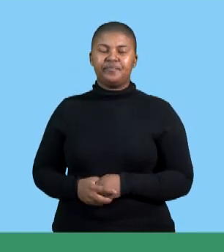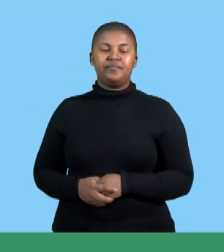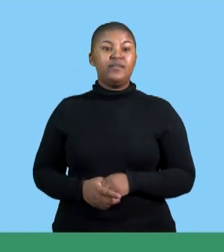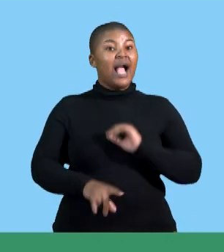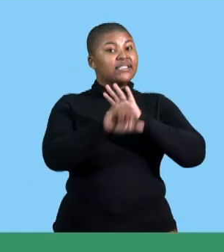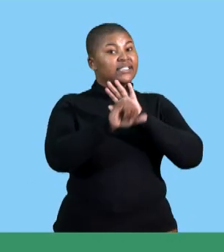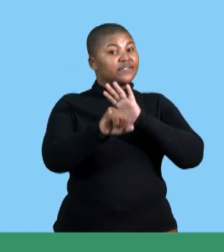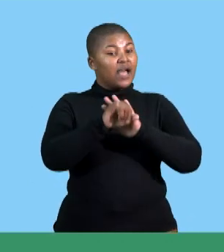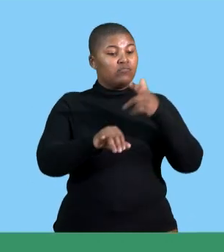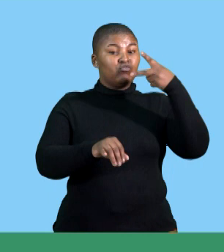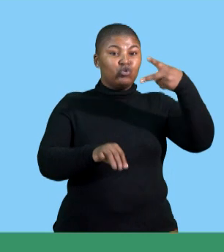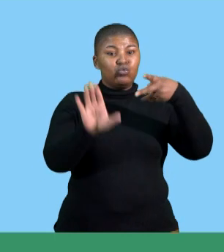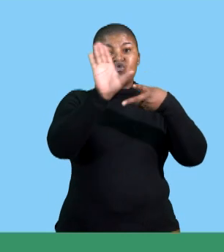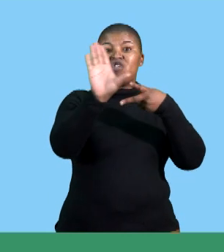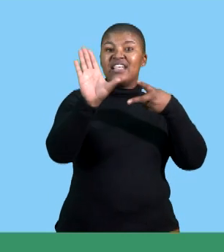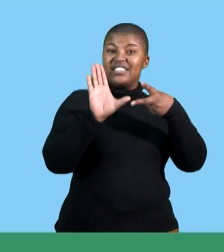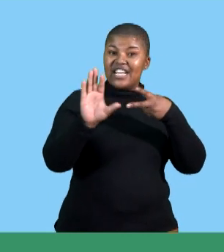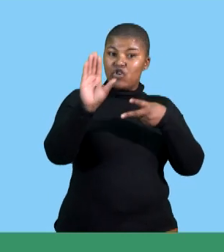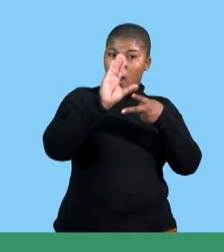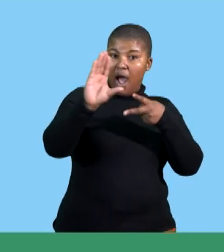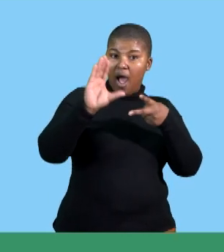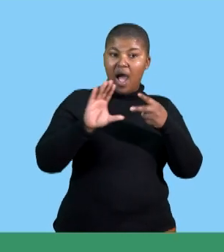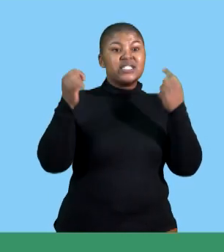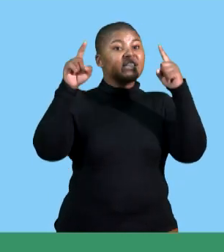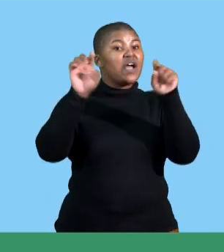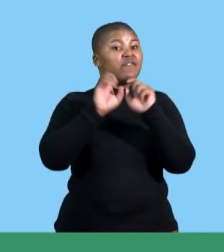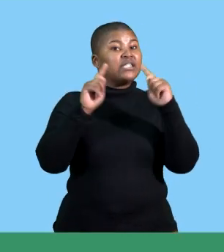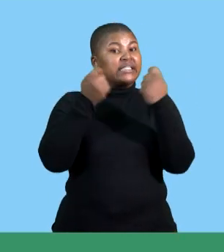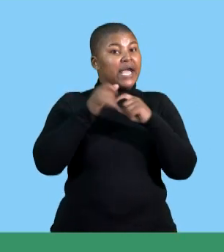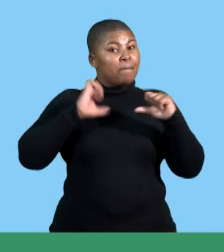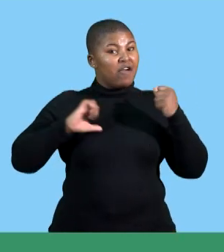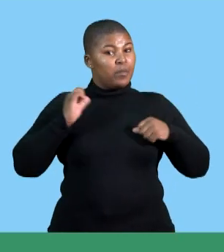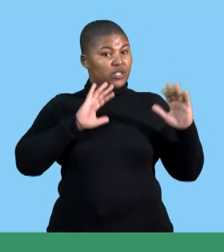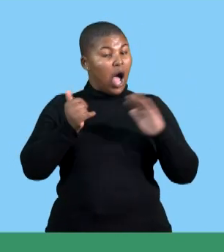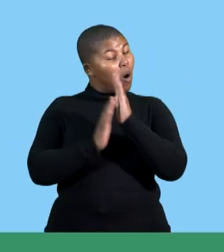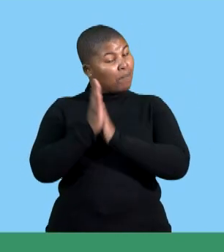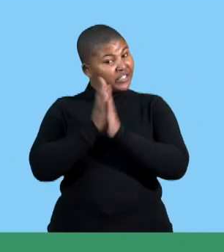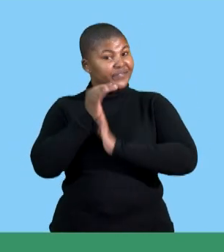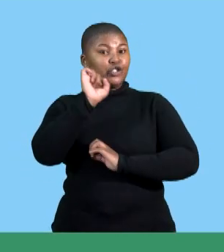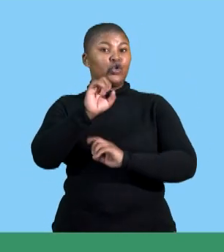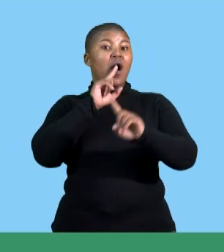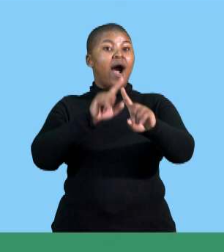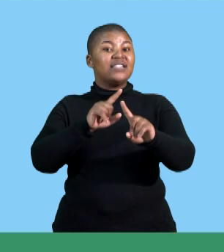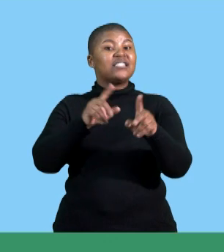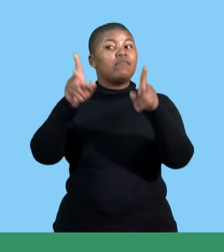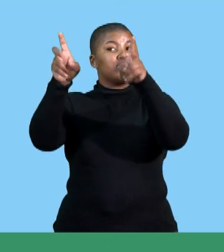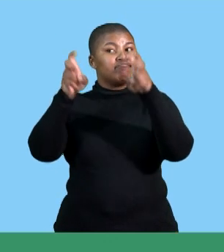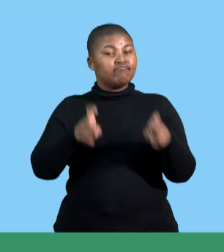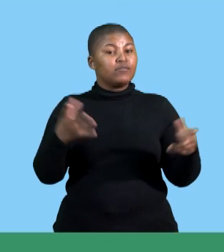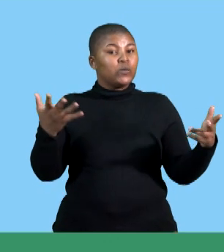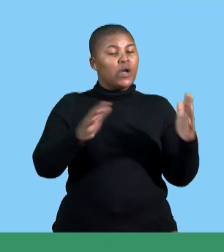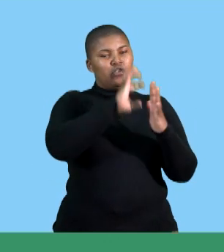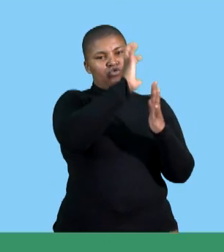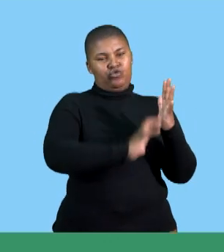criteria for successful team performance from the scenario above motivate your answer by quoting from the scenario